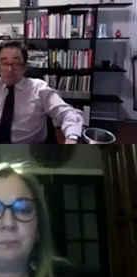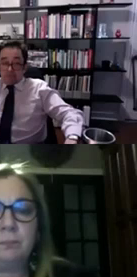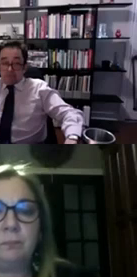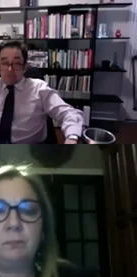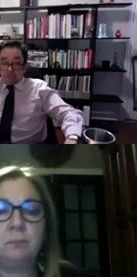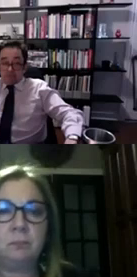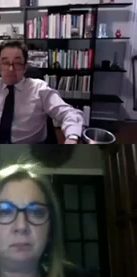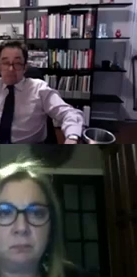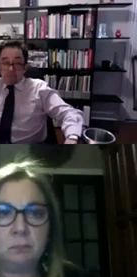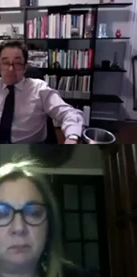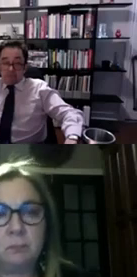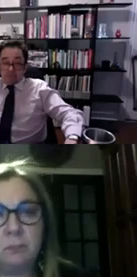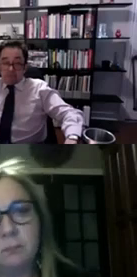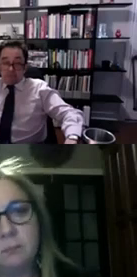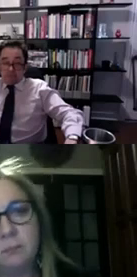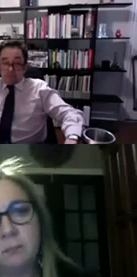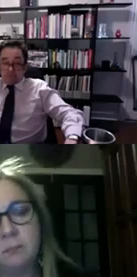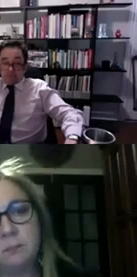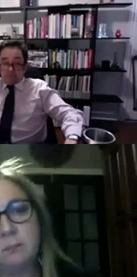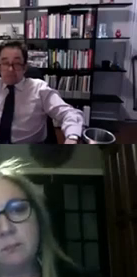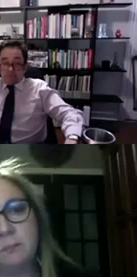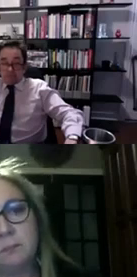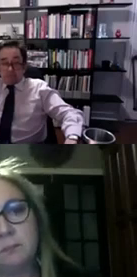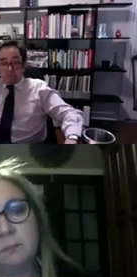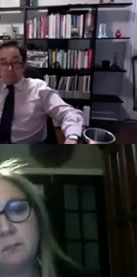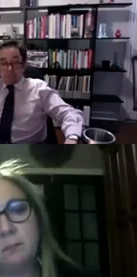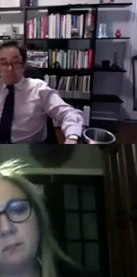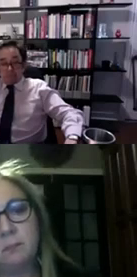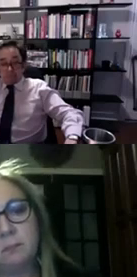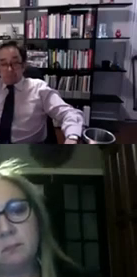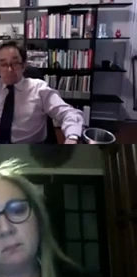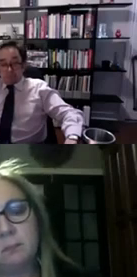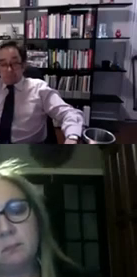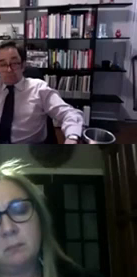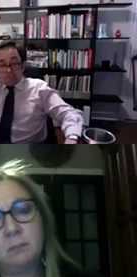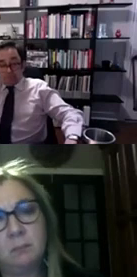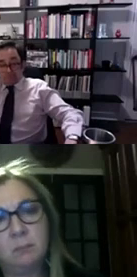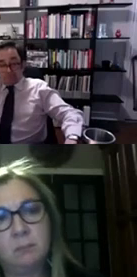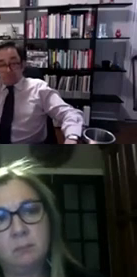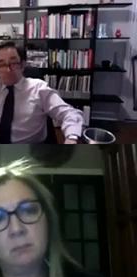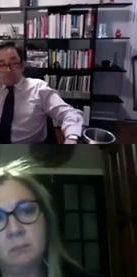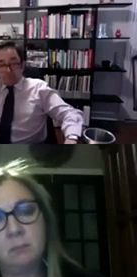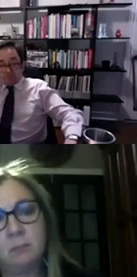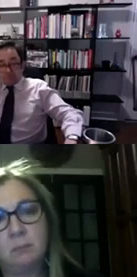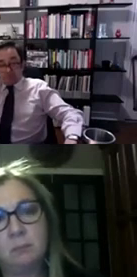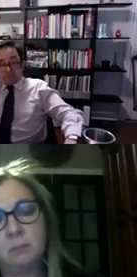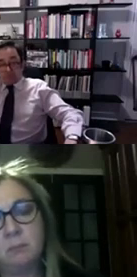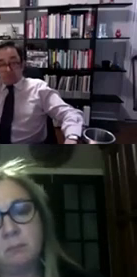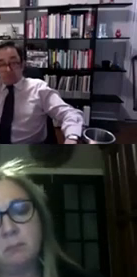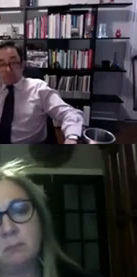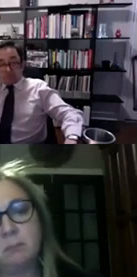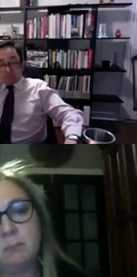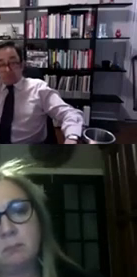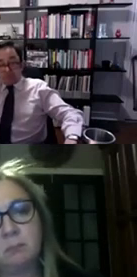there's no need to be separating them in that way so you know i think some of it's breaking down some of our